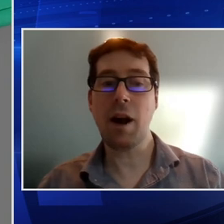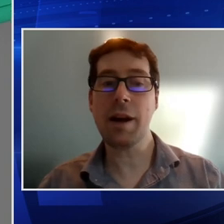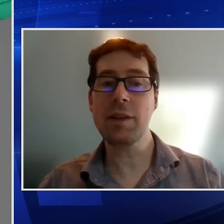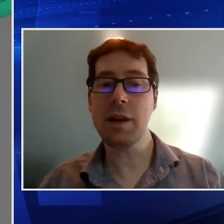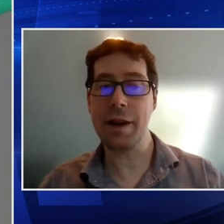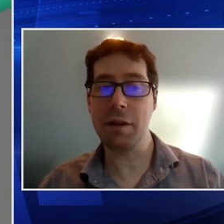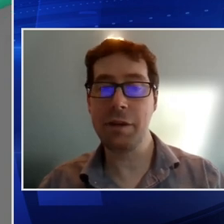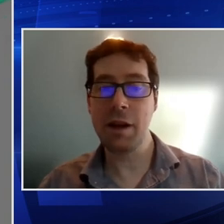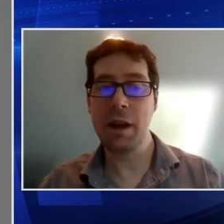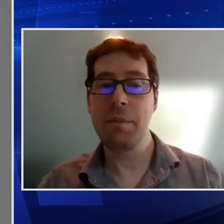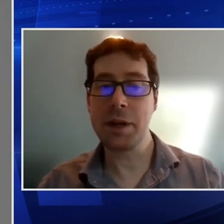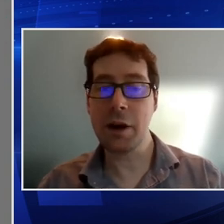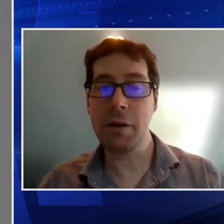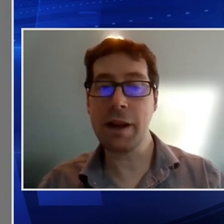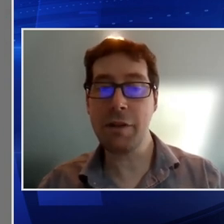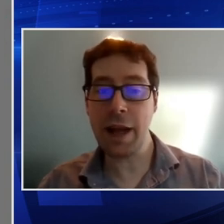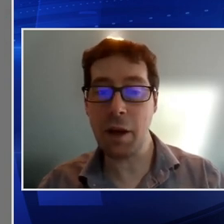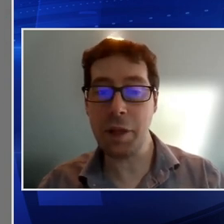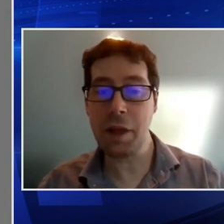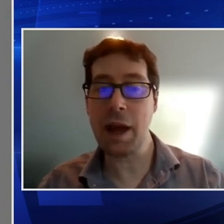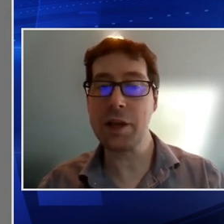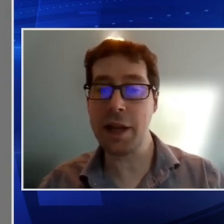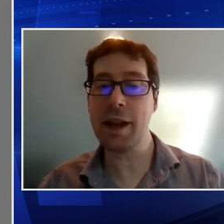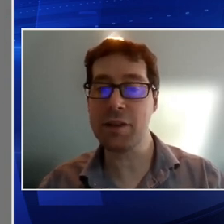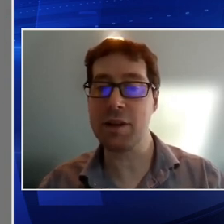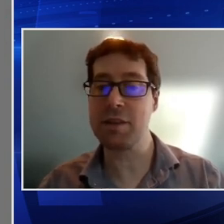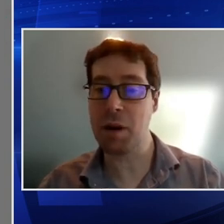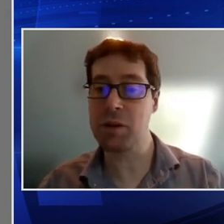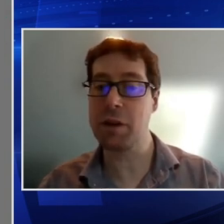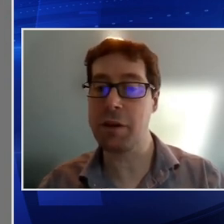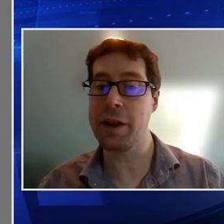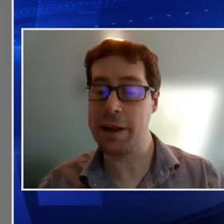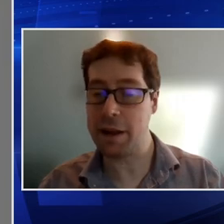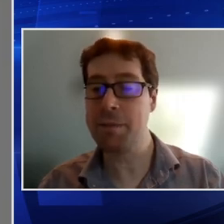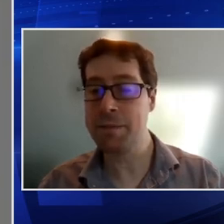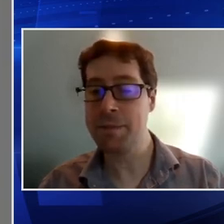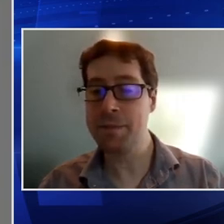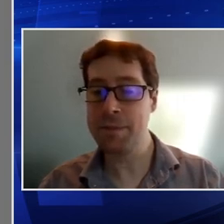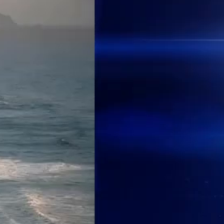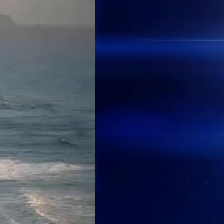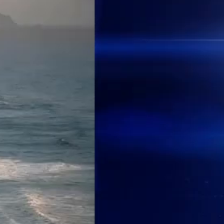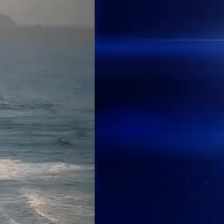His talk is entitled Maternal and Infant Health and Genetic Histories of Postcolonial India.